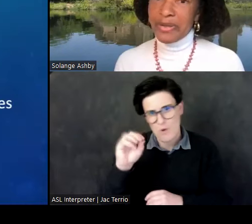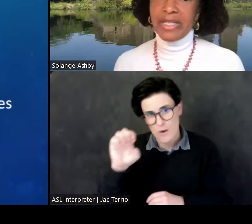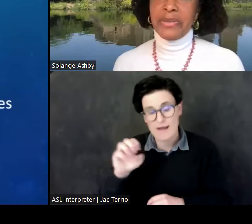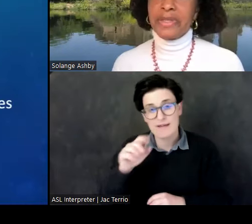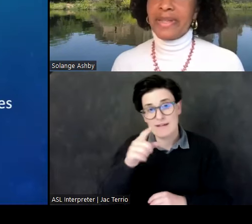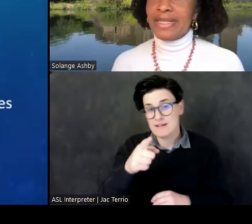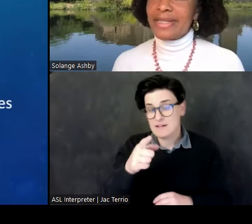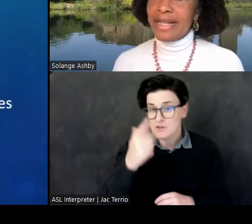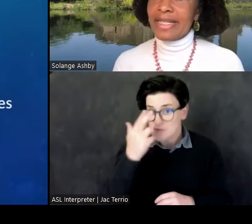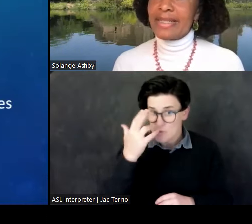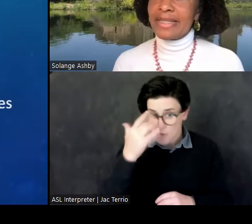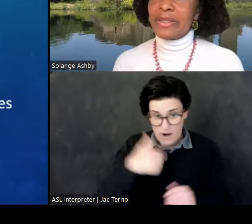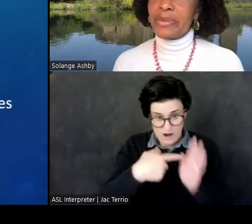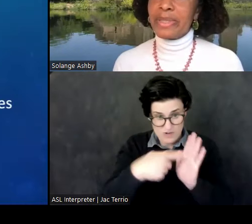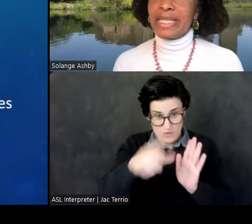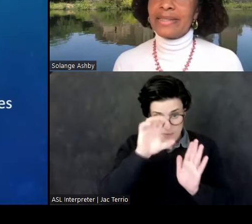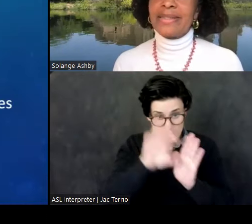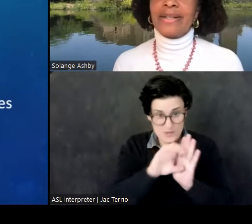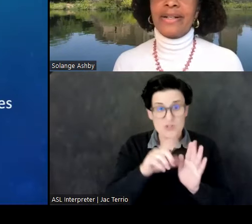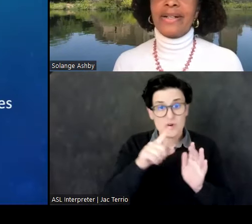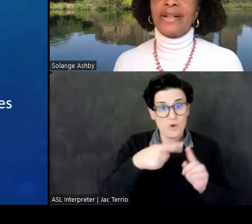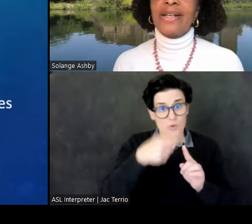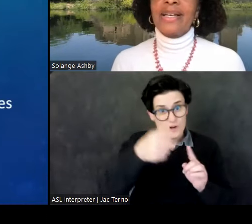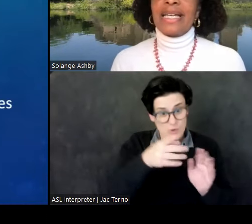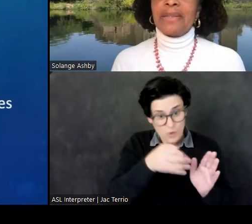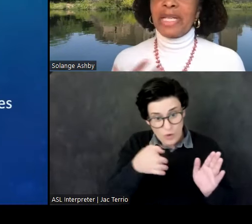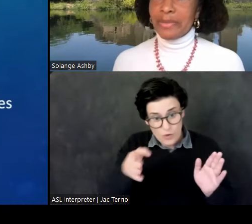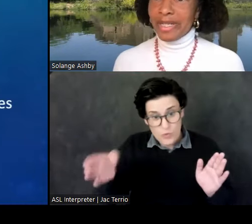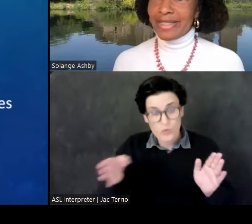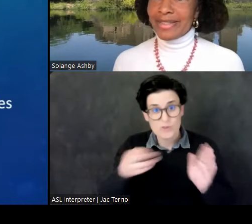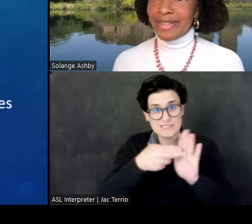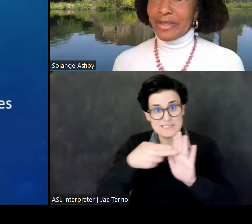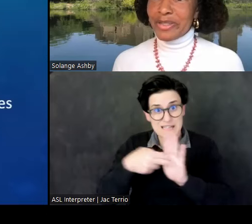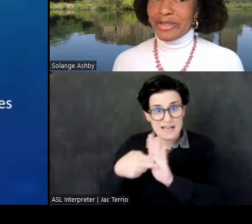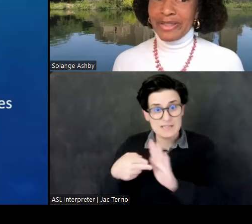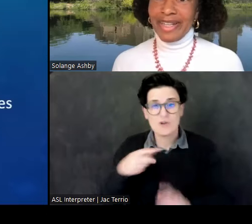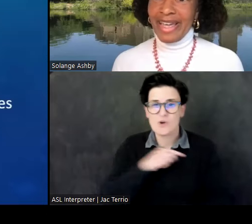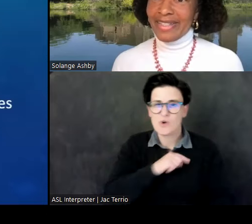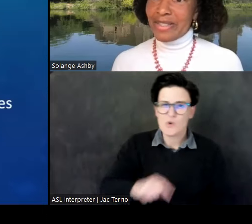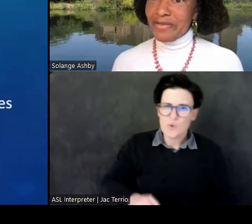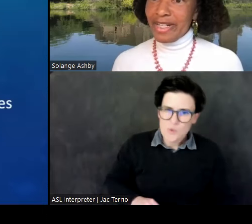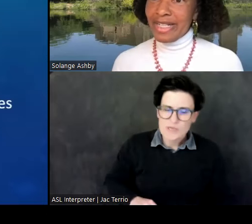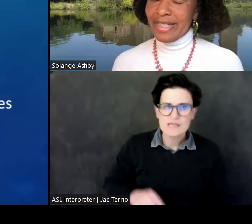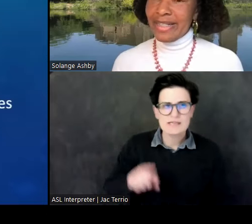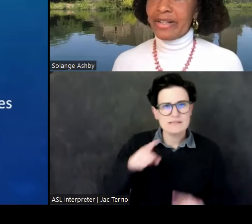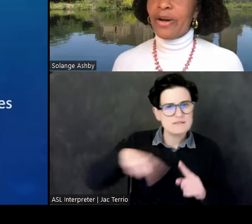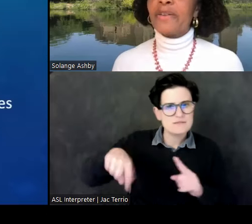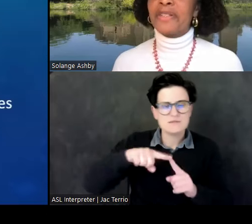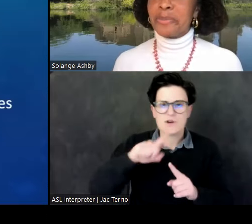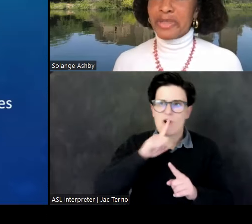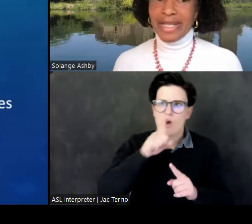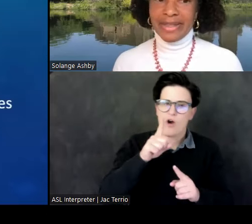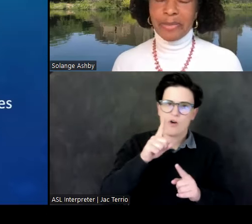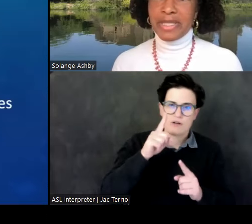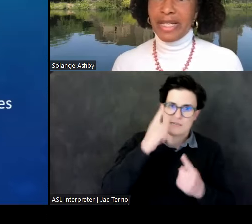when we progress through these slides, these Queens are in many ways understood as divine. They are